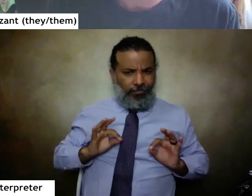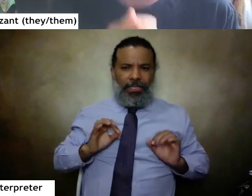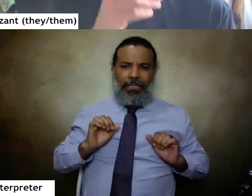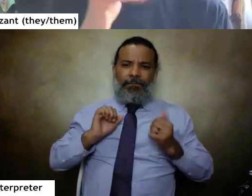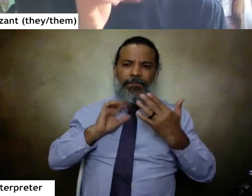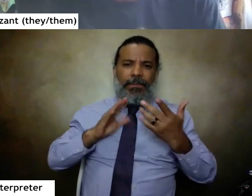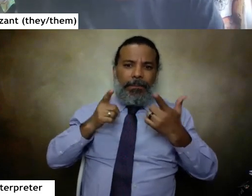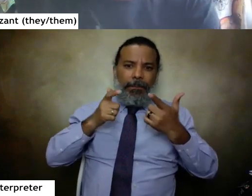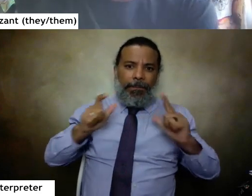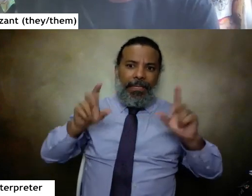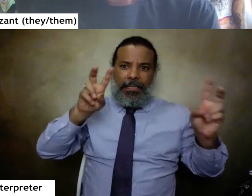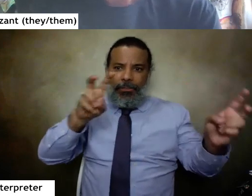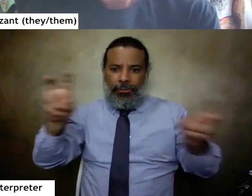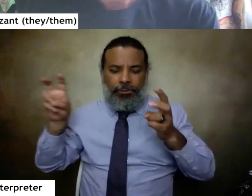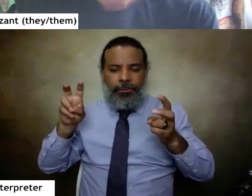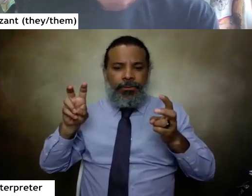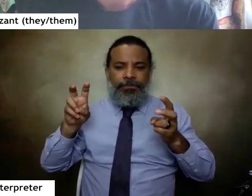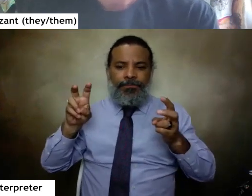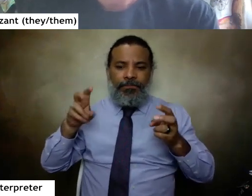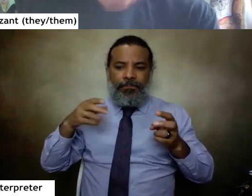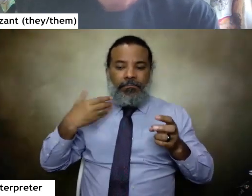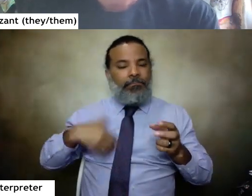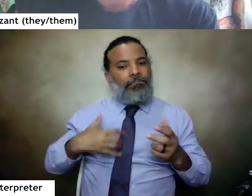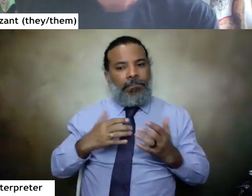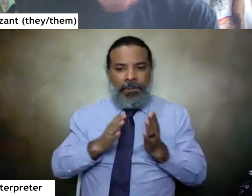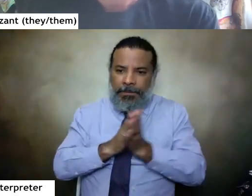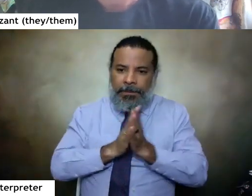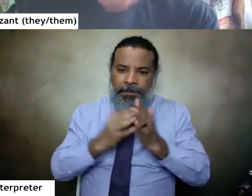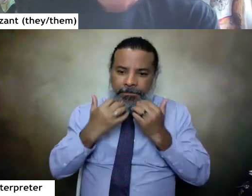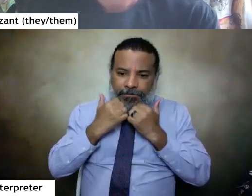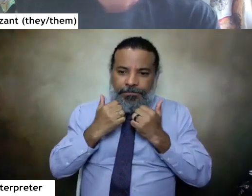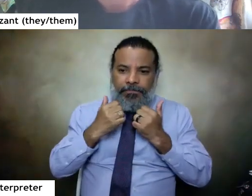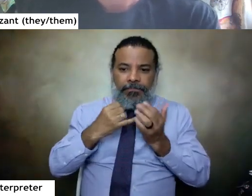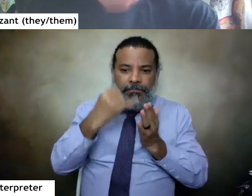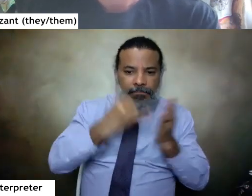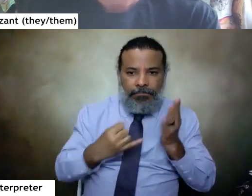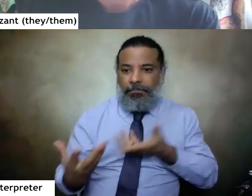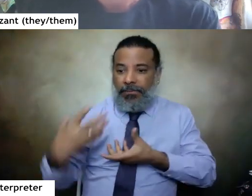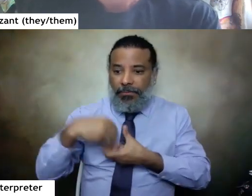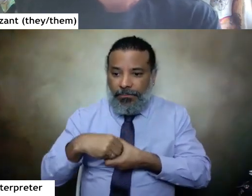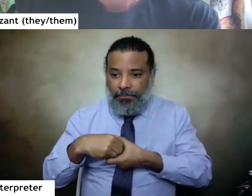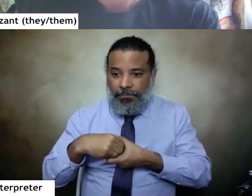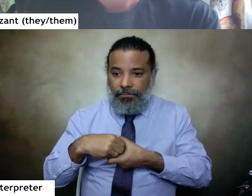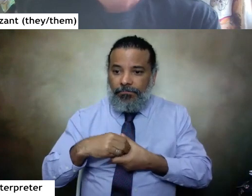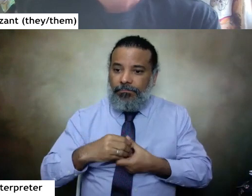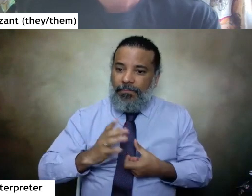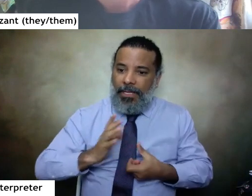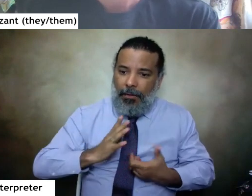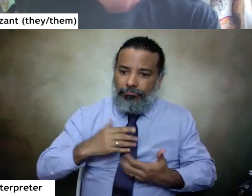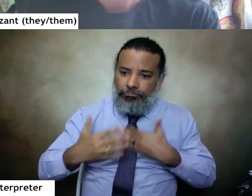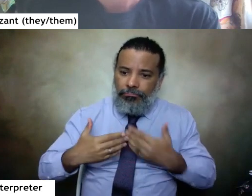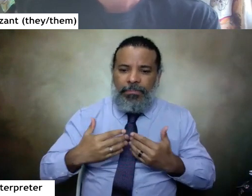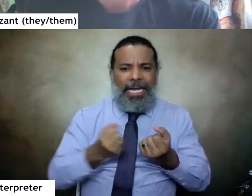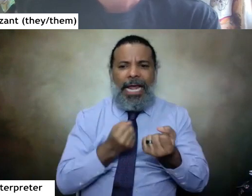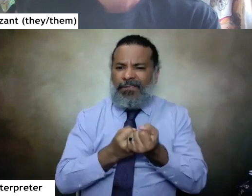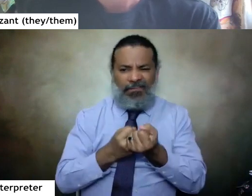that we face i am passionate about art and inclusion and kindness and advocacy and have been